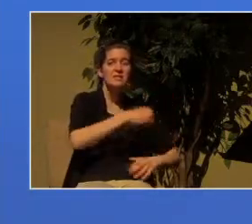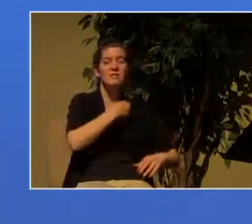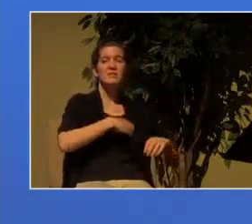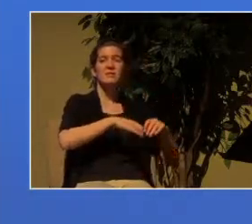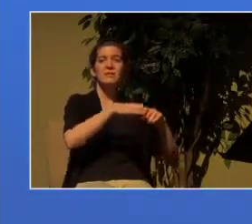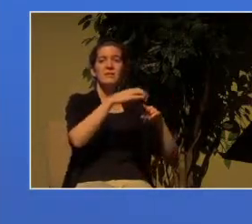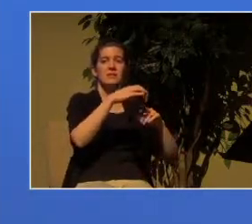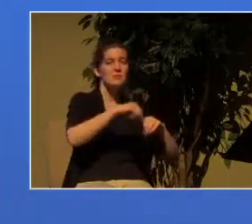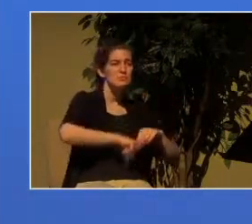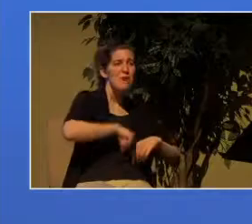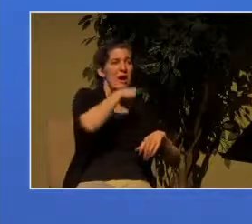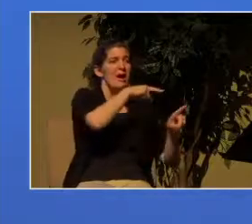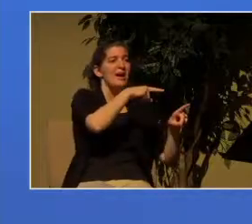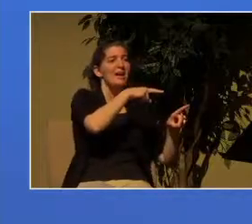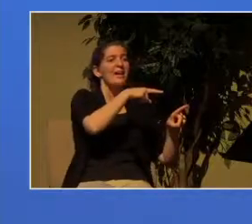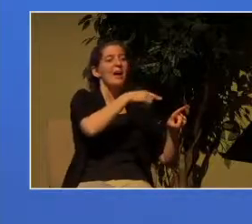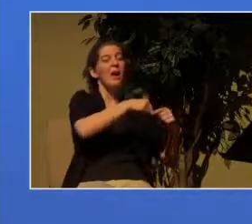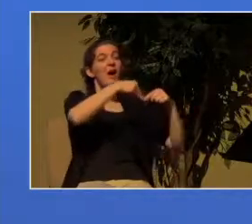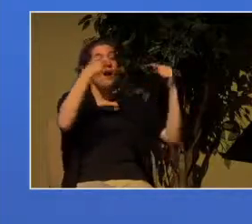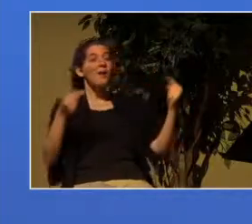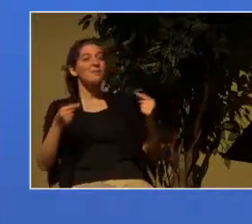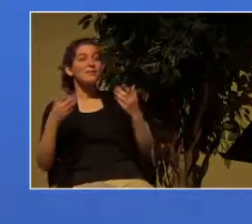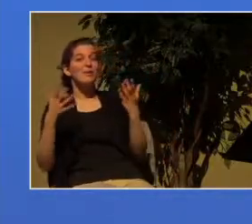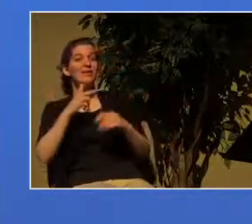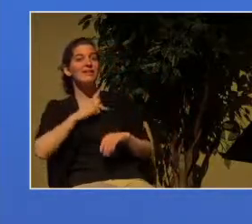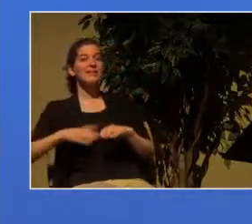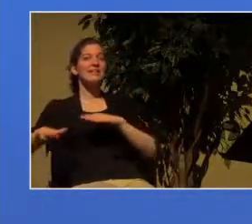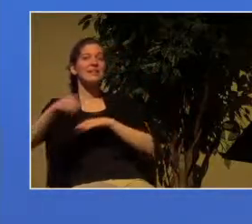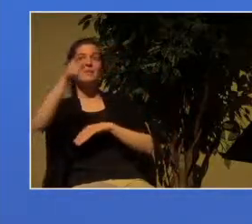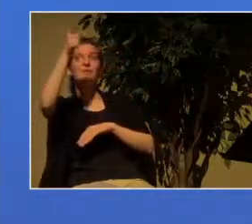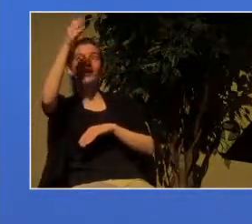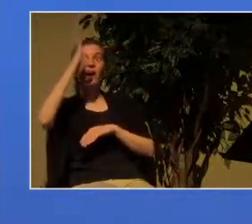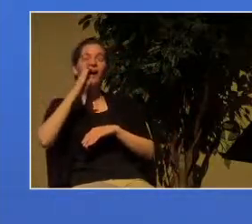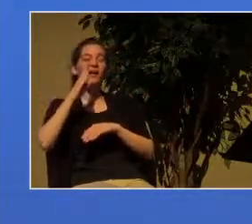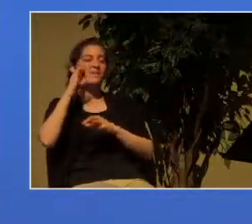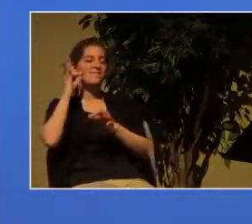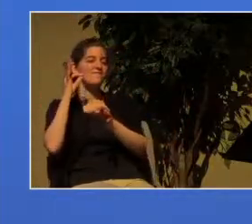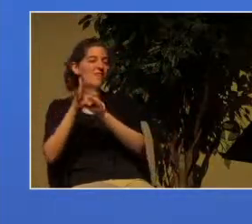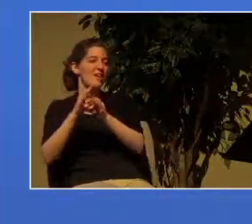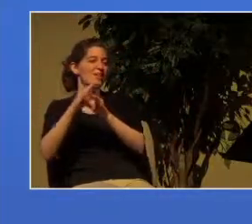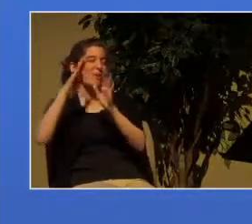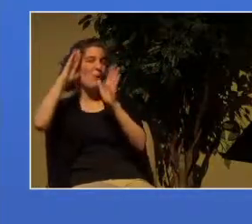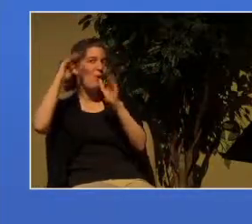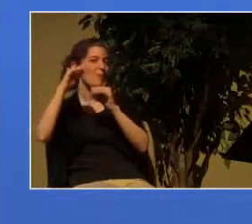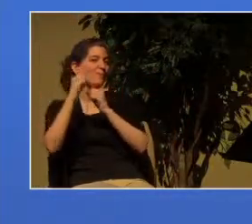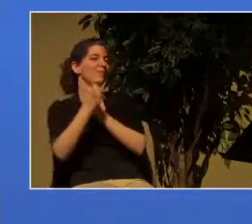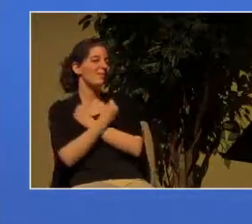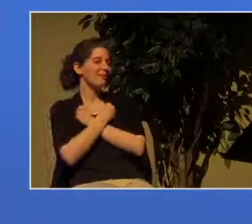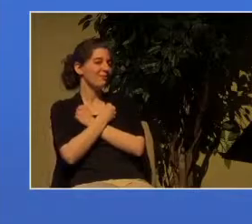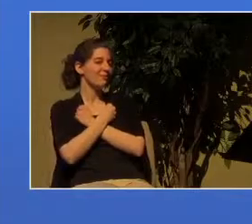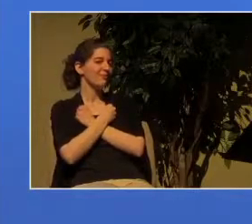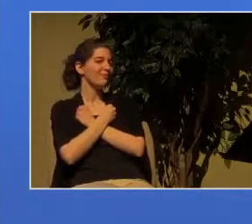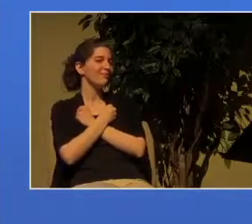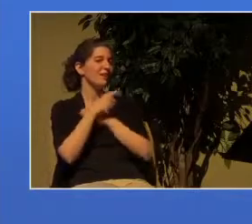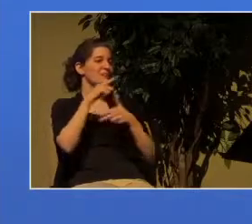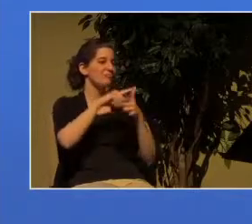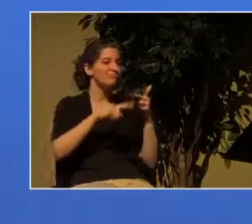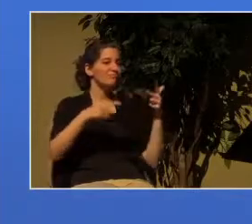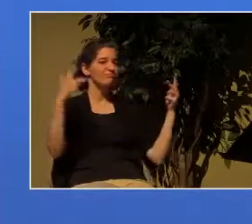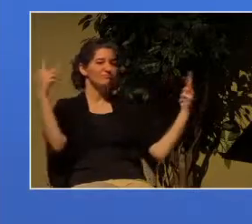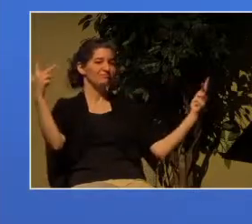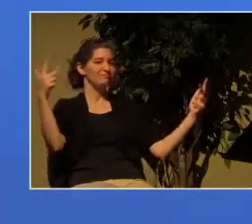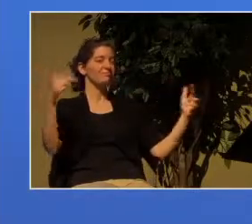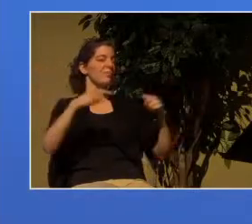qualities of faith hope and love so there you have the first two reasons that I'm giving you out of this